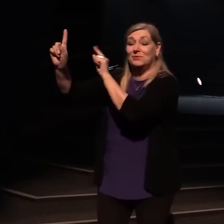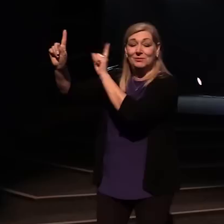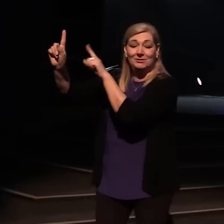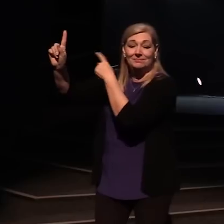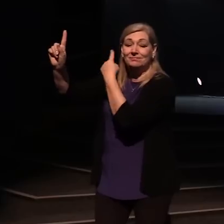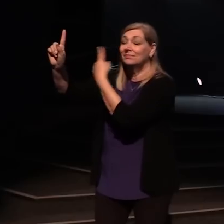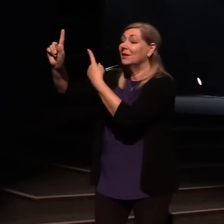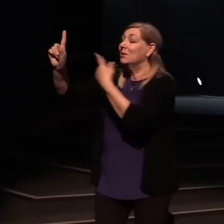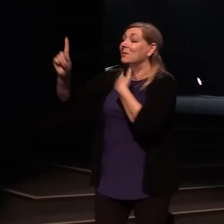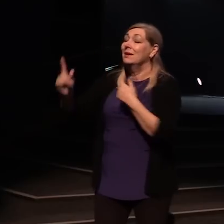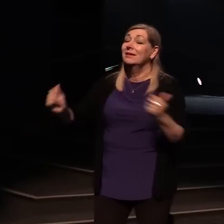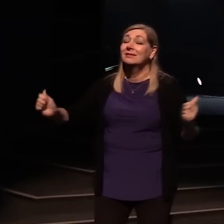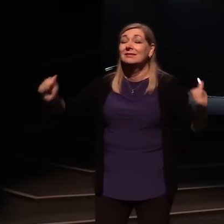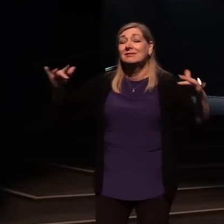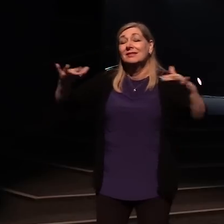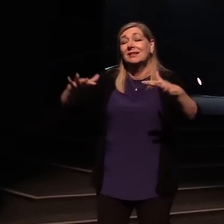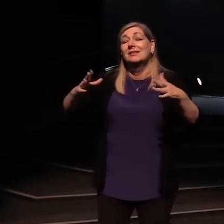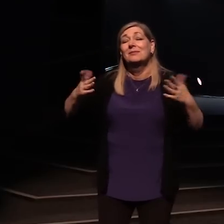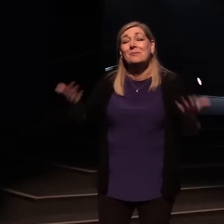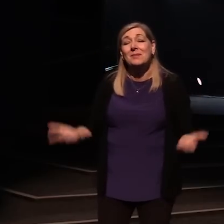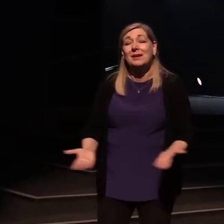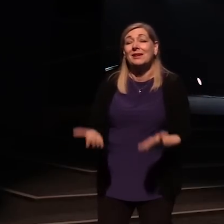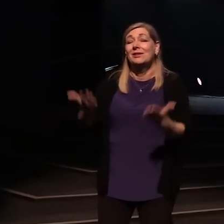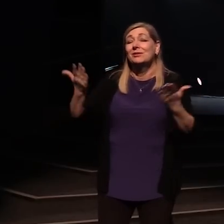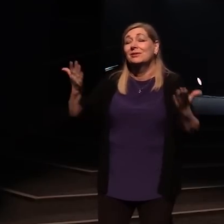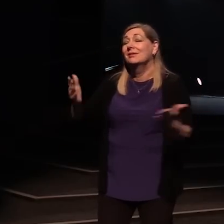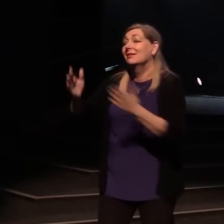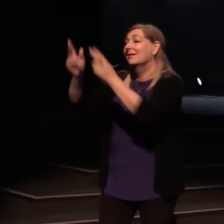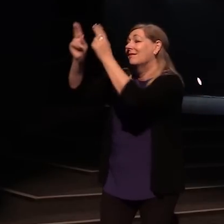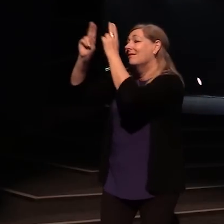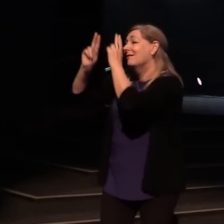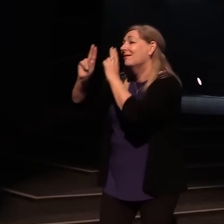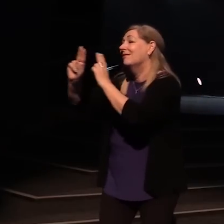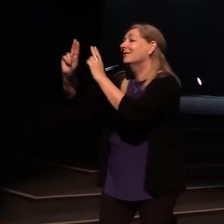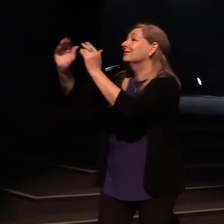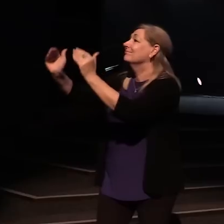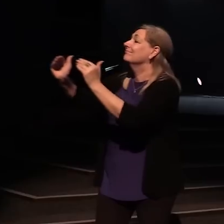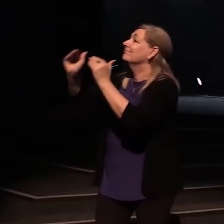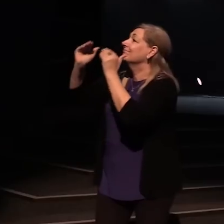We've gathered in this place to honor you.